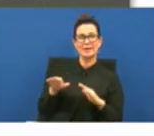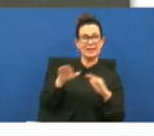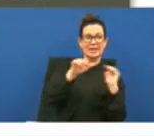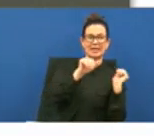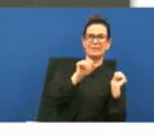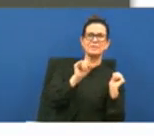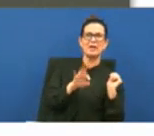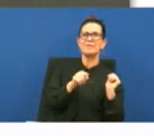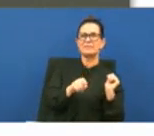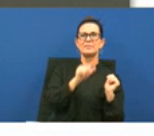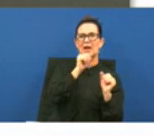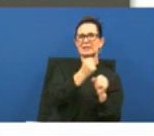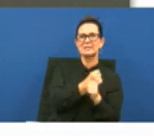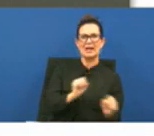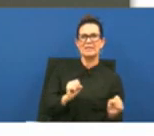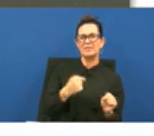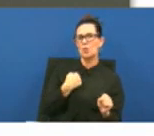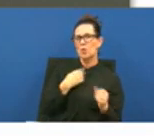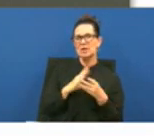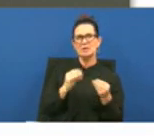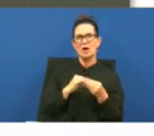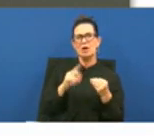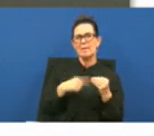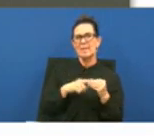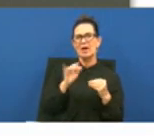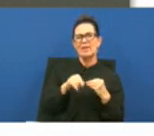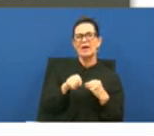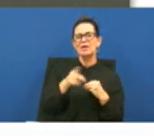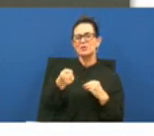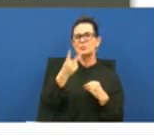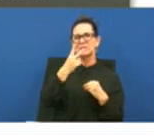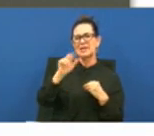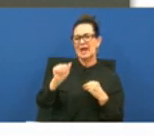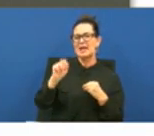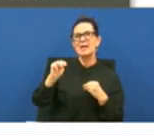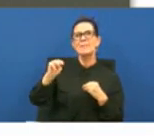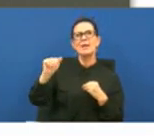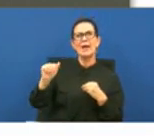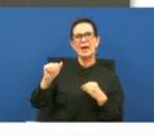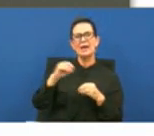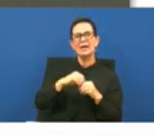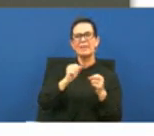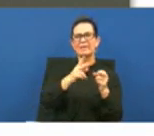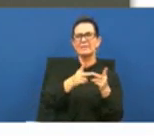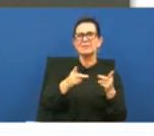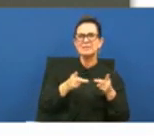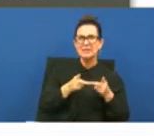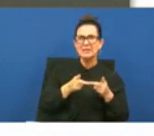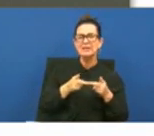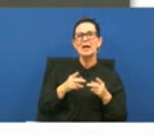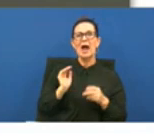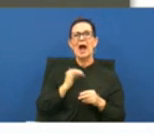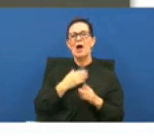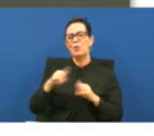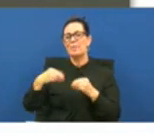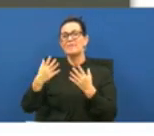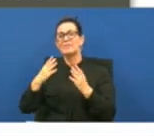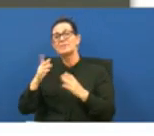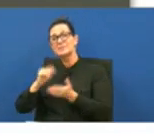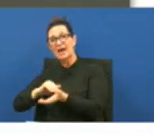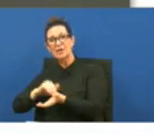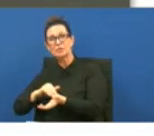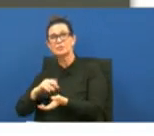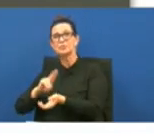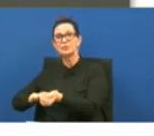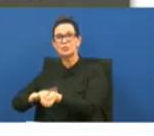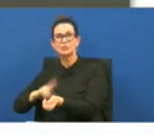we talk about that all the time and i know people see ama at our facility our sir our provider is not going to let anyone leave